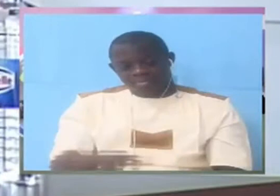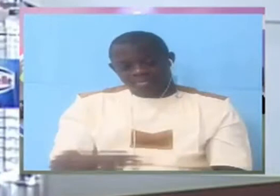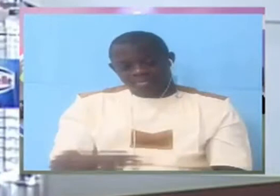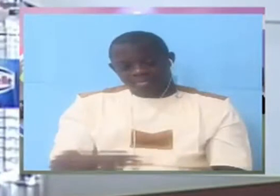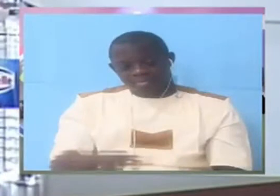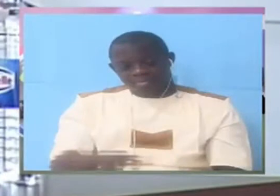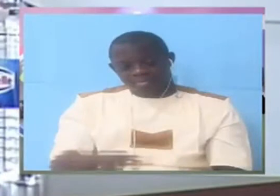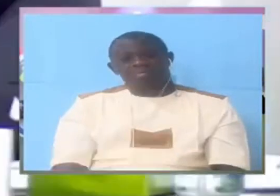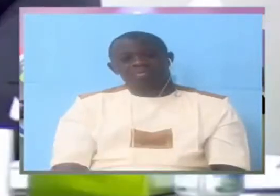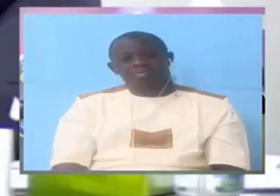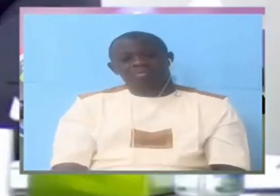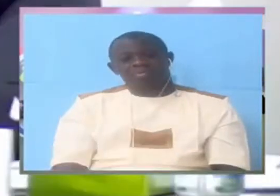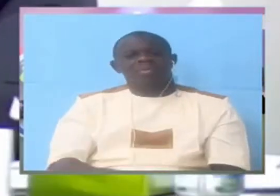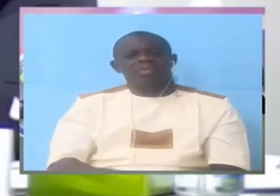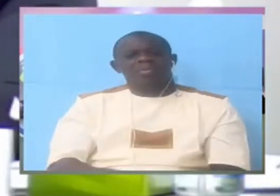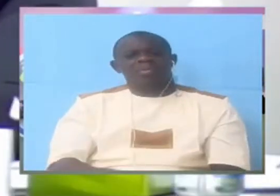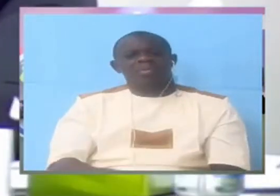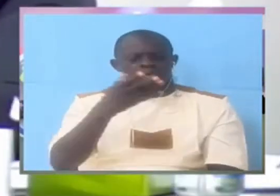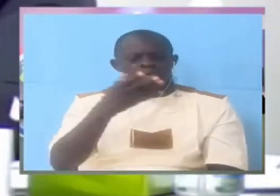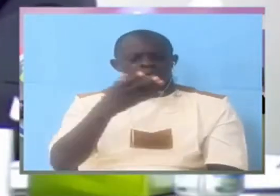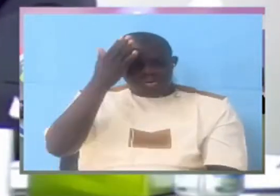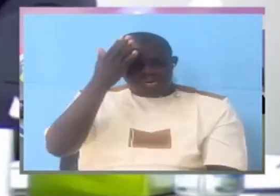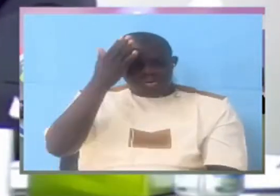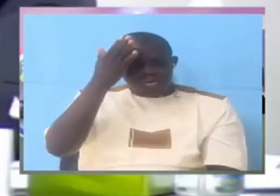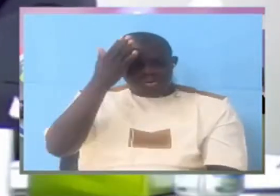you have first hand knowledge that